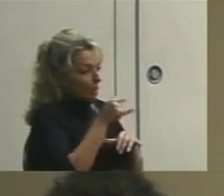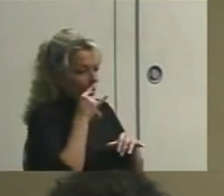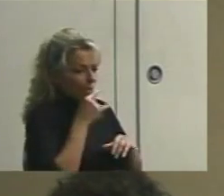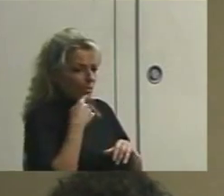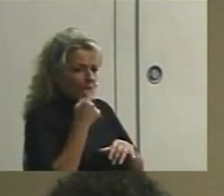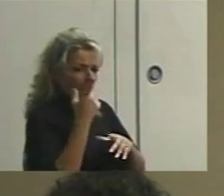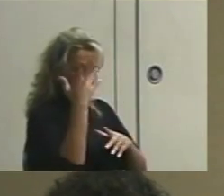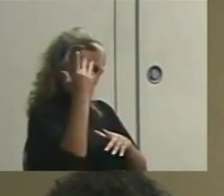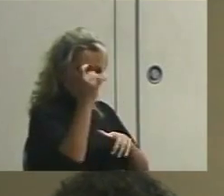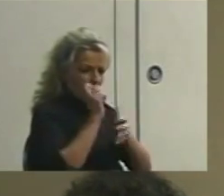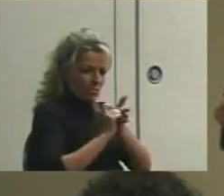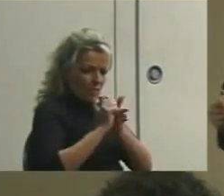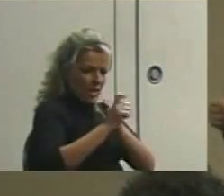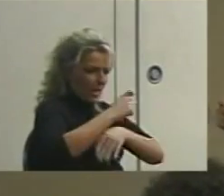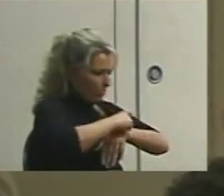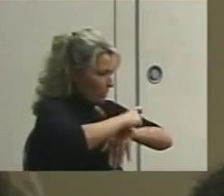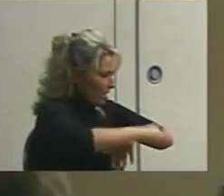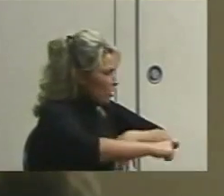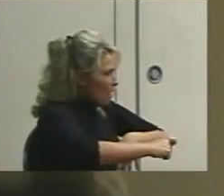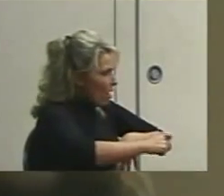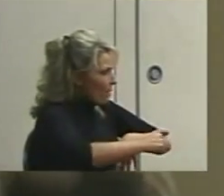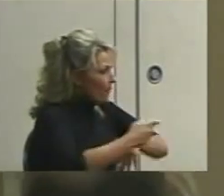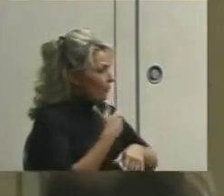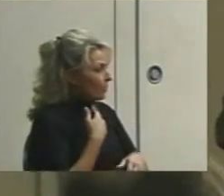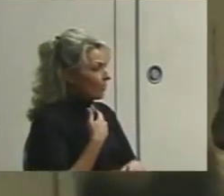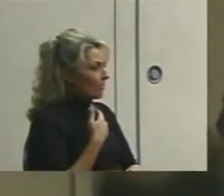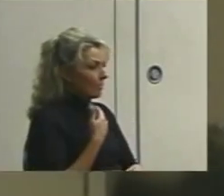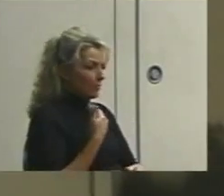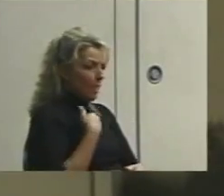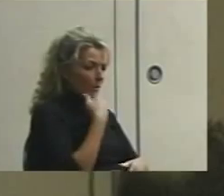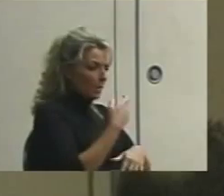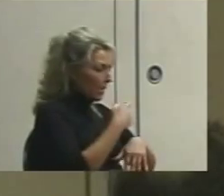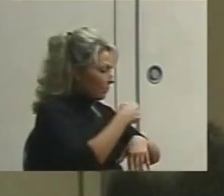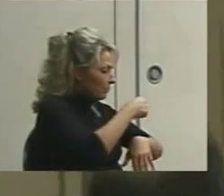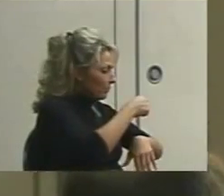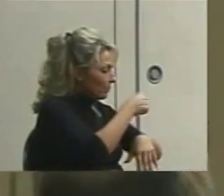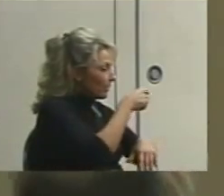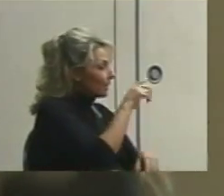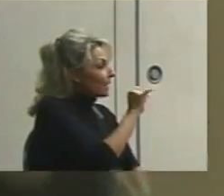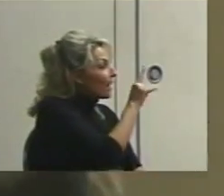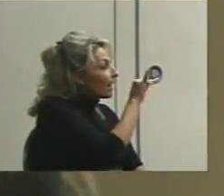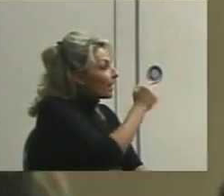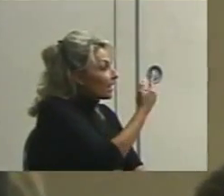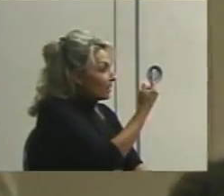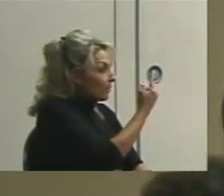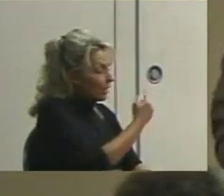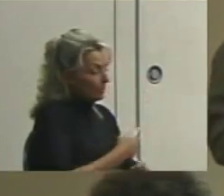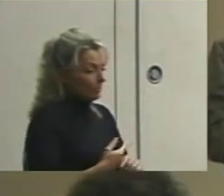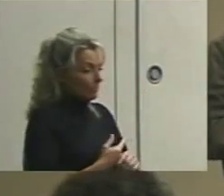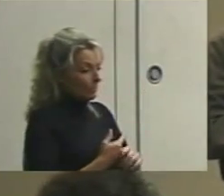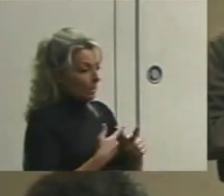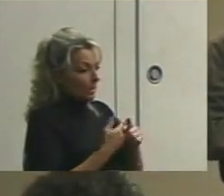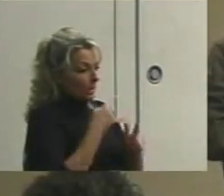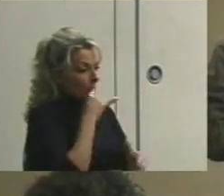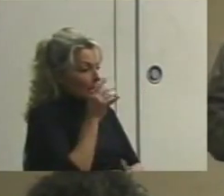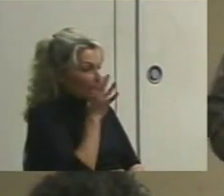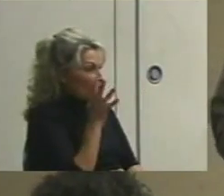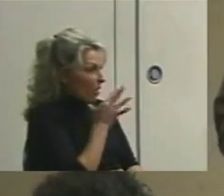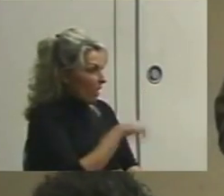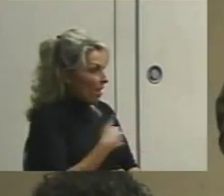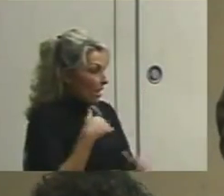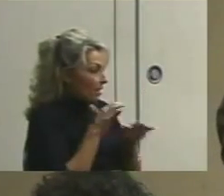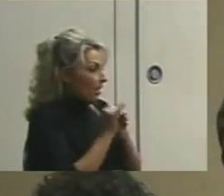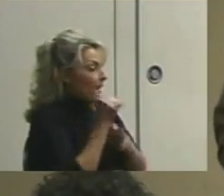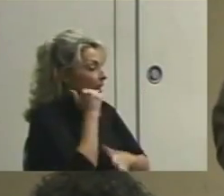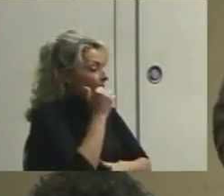say, why are you writing on your arm? And I say, I'm just keeping track of something. They very quickly habituate to that and don't pay any attention to it because I did it